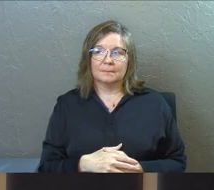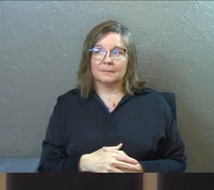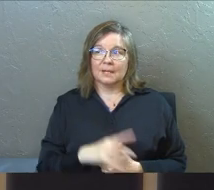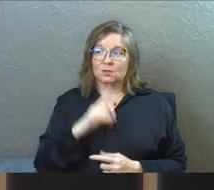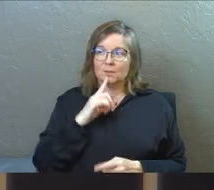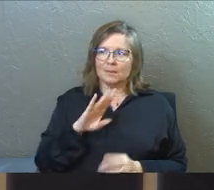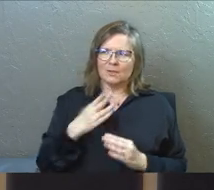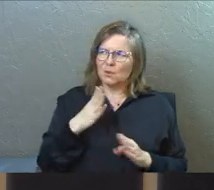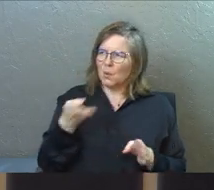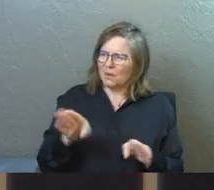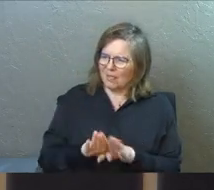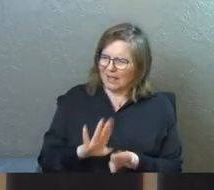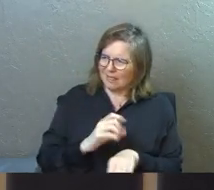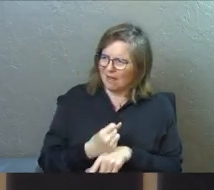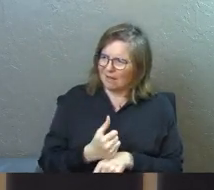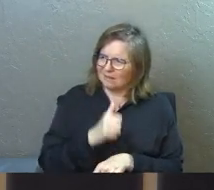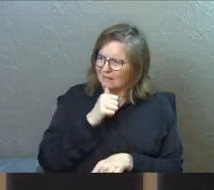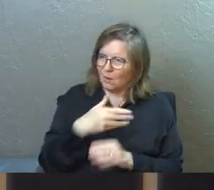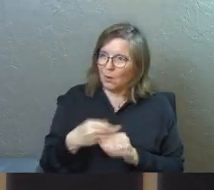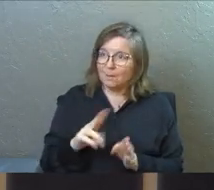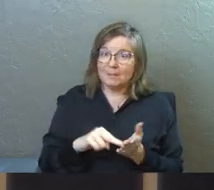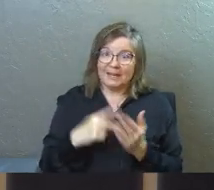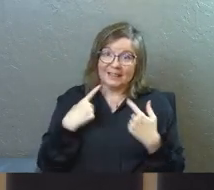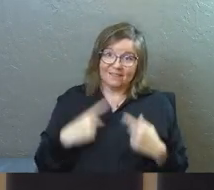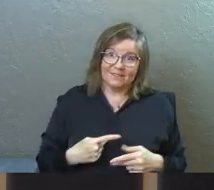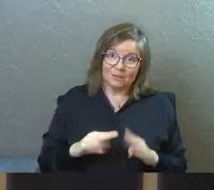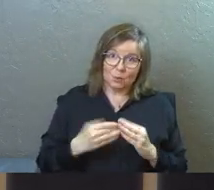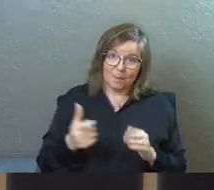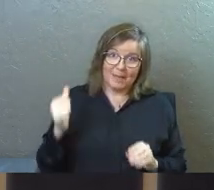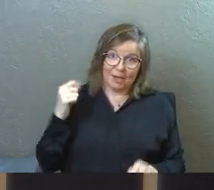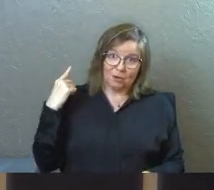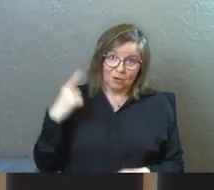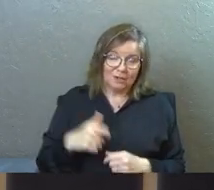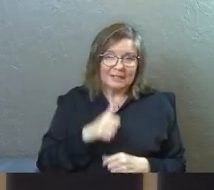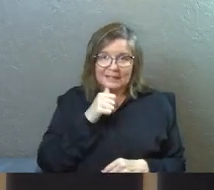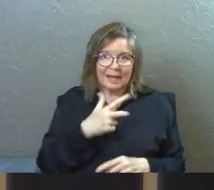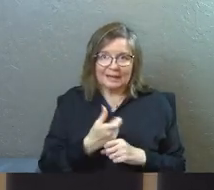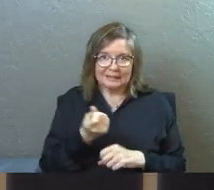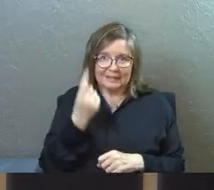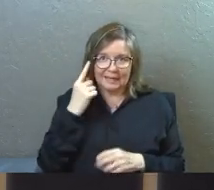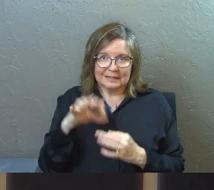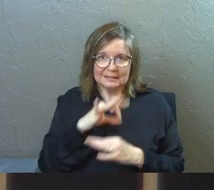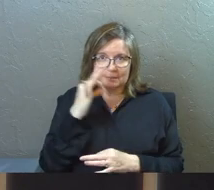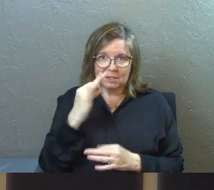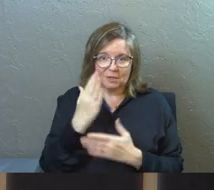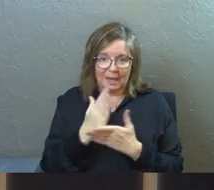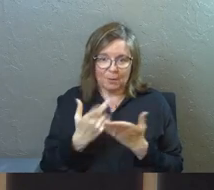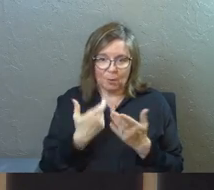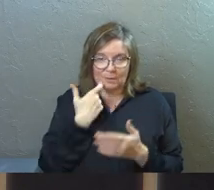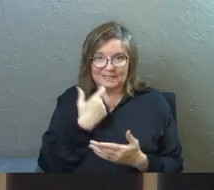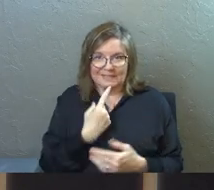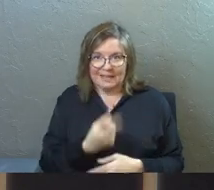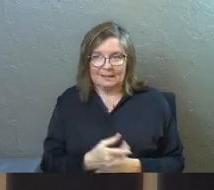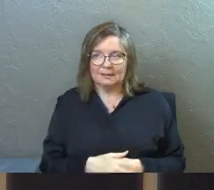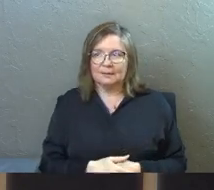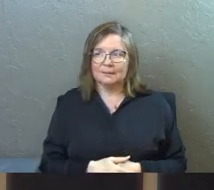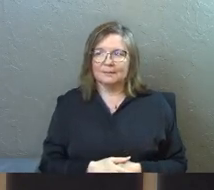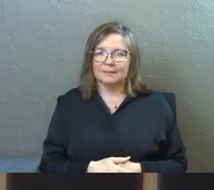And she replied, the door is closed, meaning the physical door behind her, not getting the spiritual aspect of what was just said.